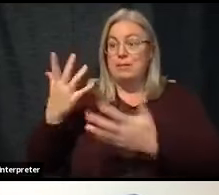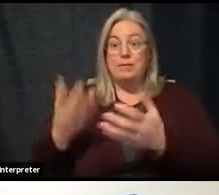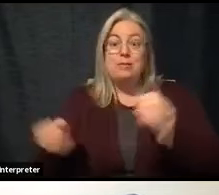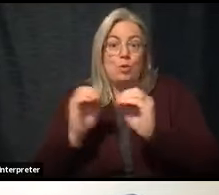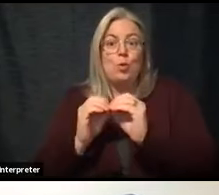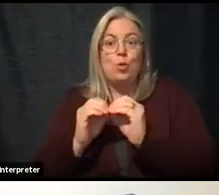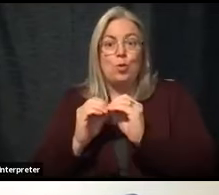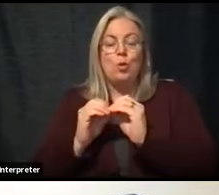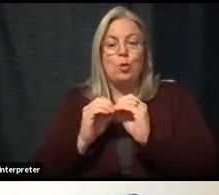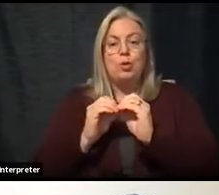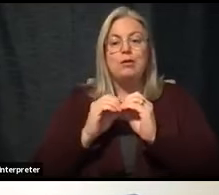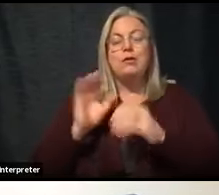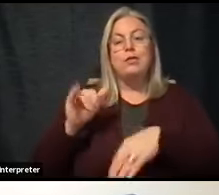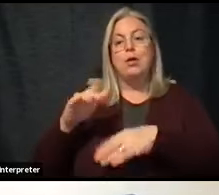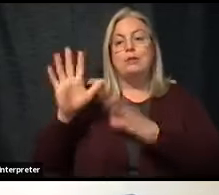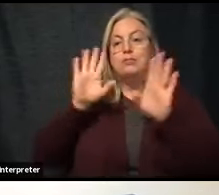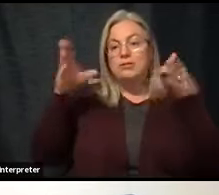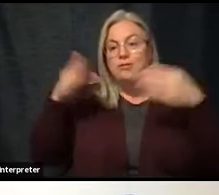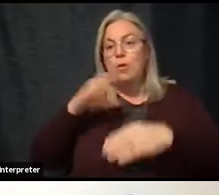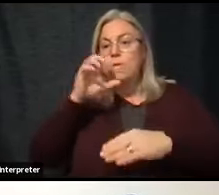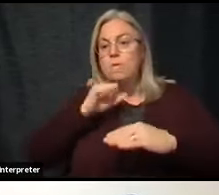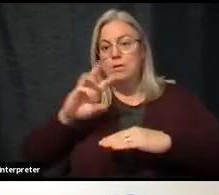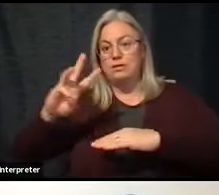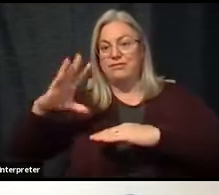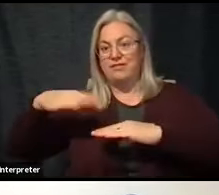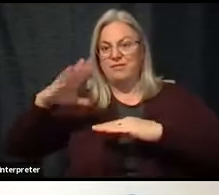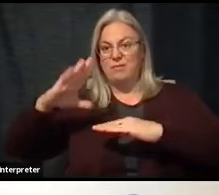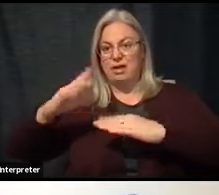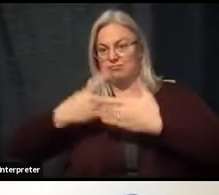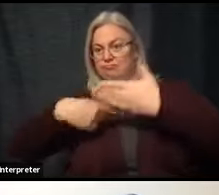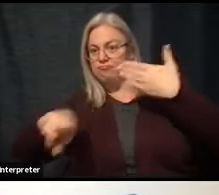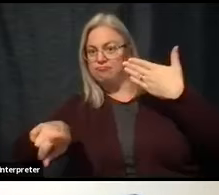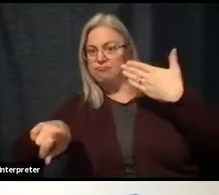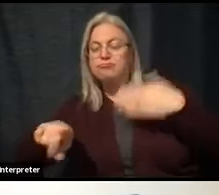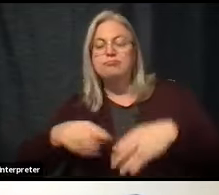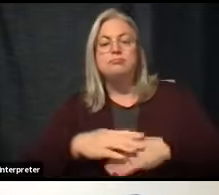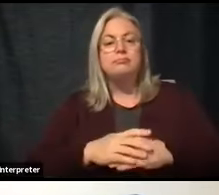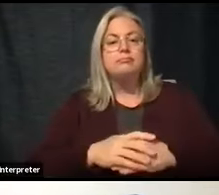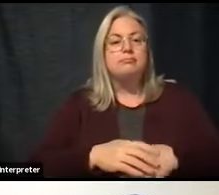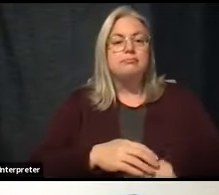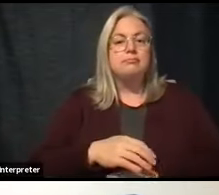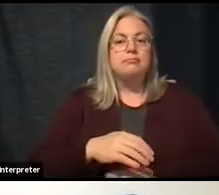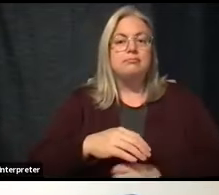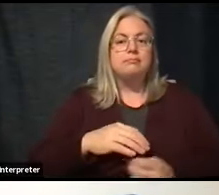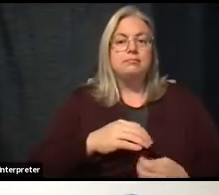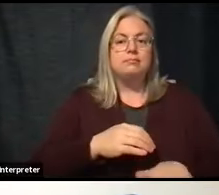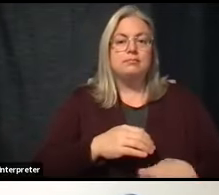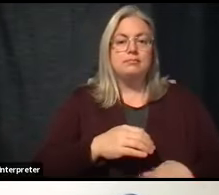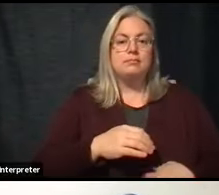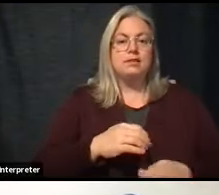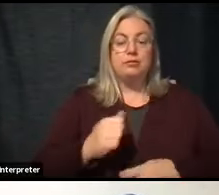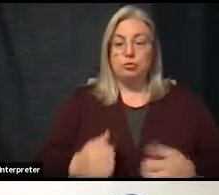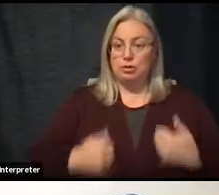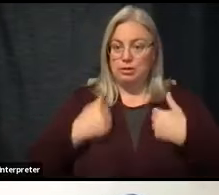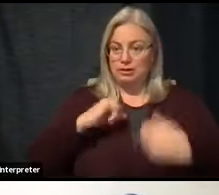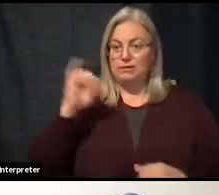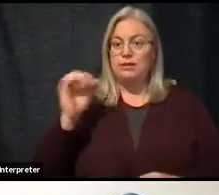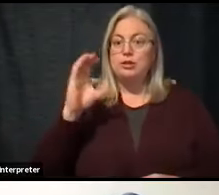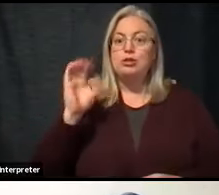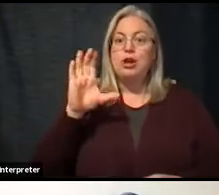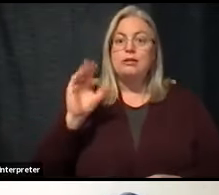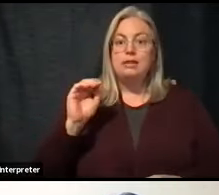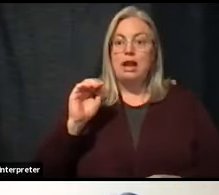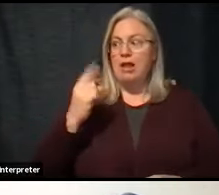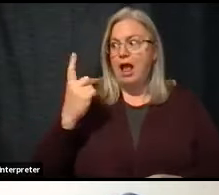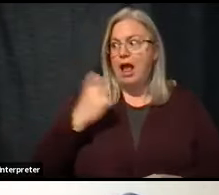would be focused on our 65-plus category. So, if you are one of our residents who have been asking